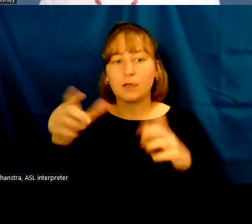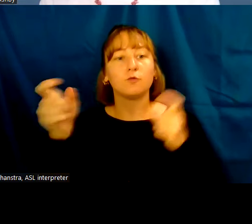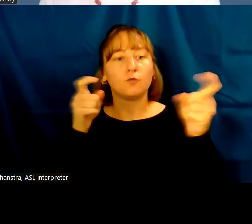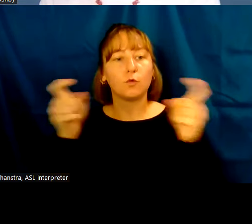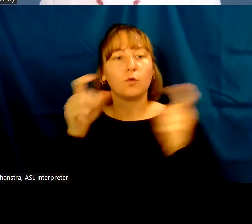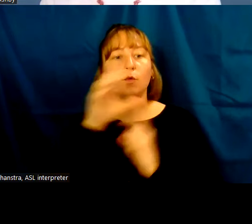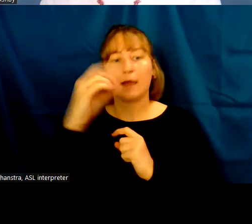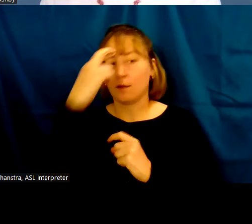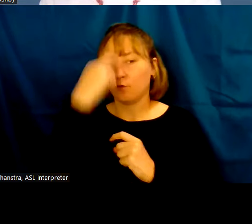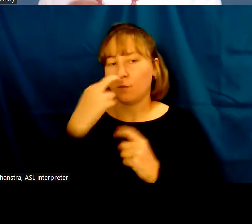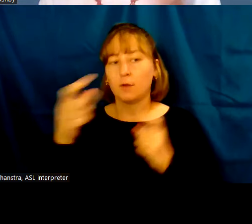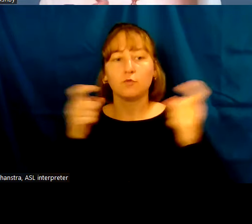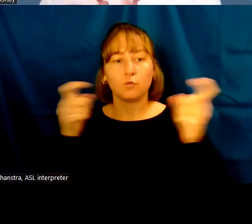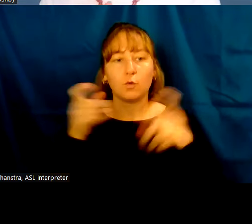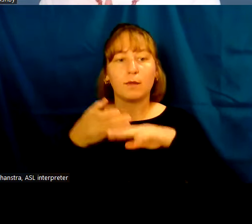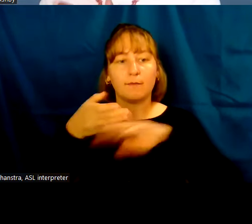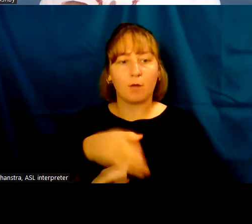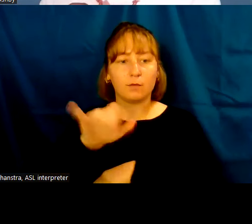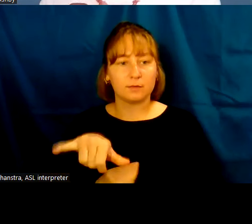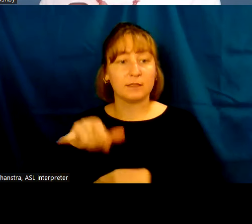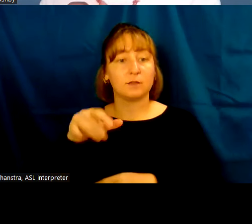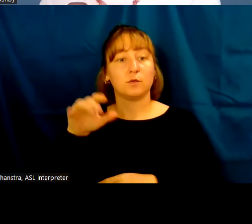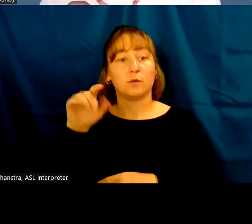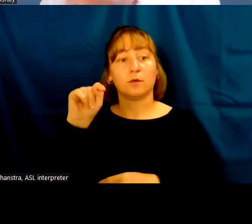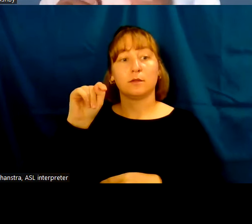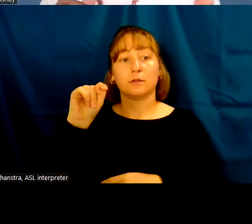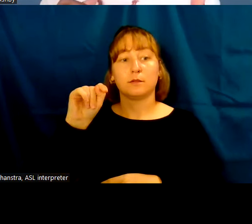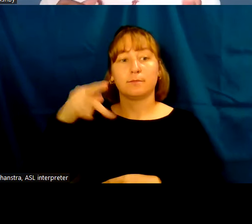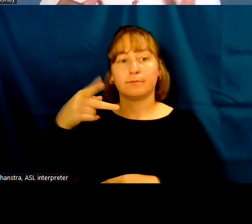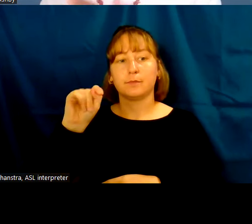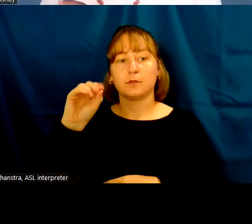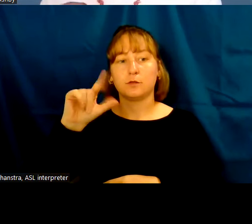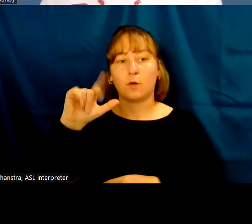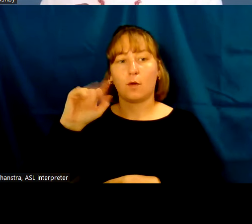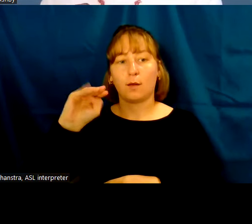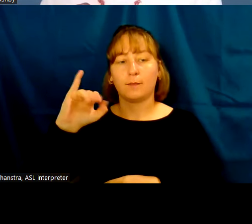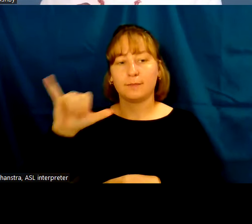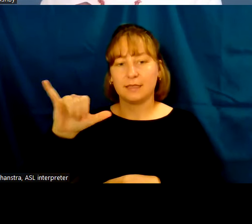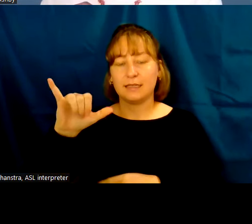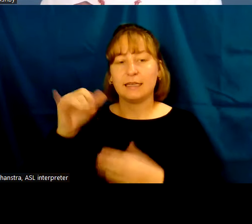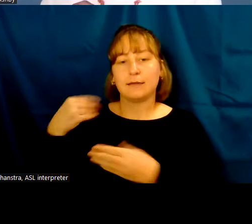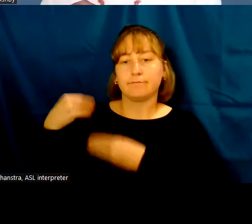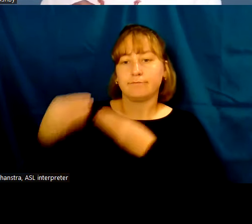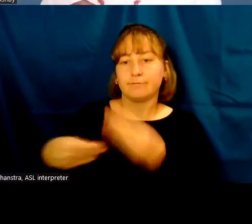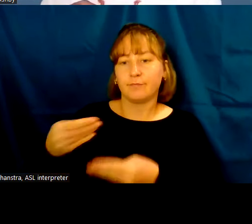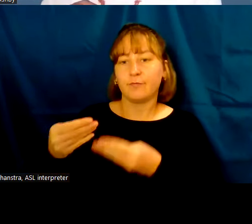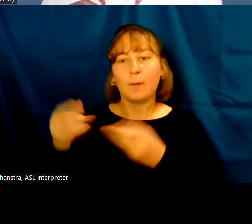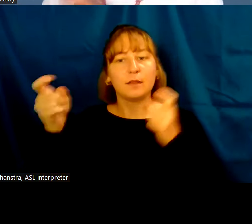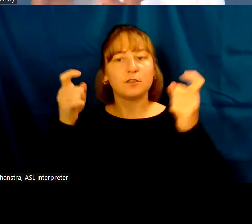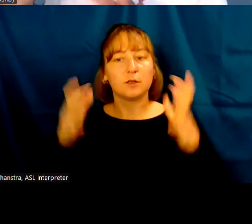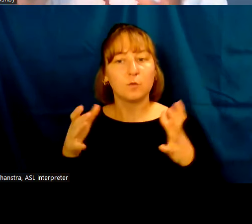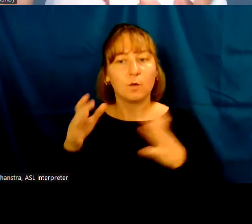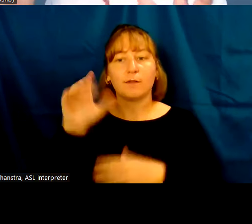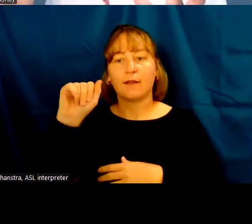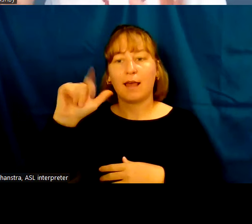rule that followed that. So the Ptolemies are descended from the general of Alexander of Macedon,